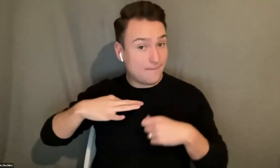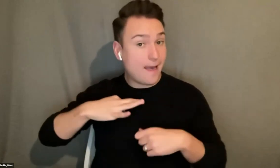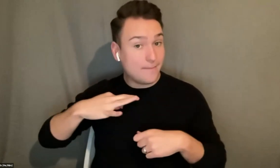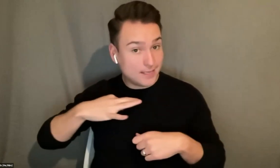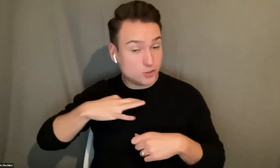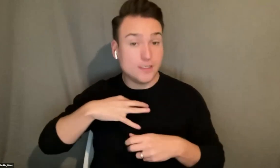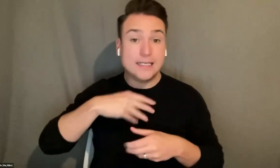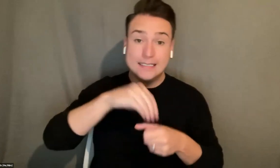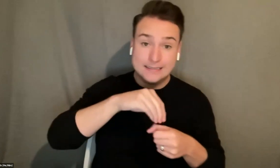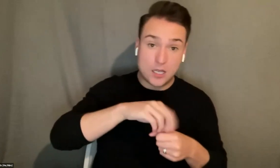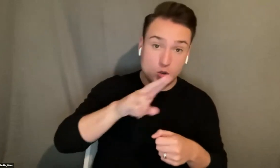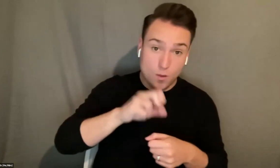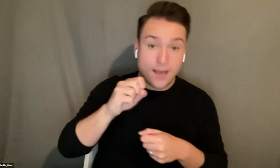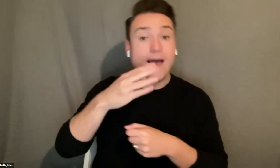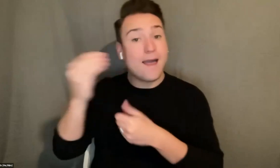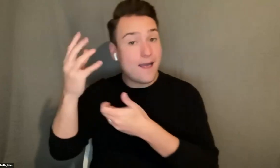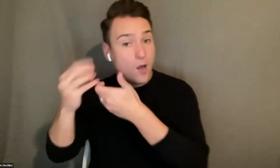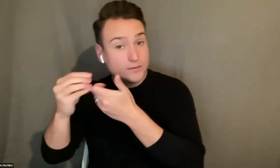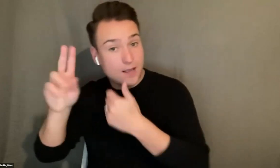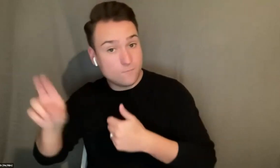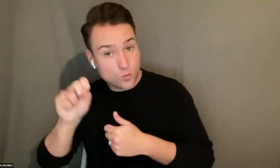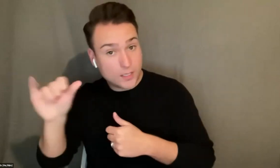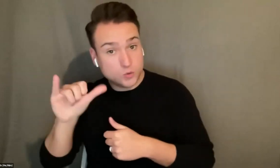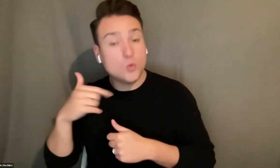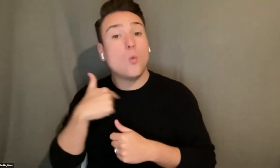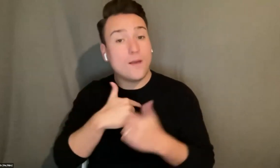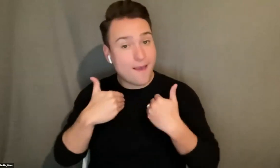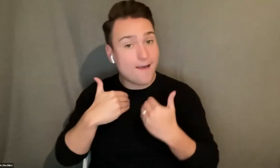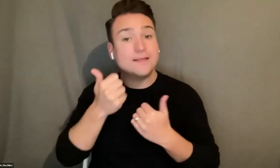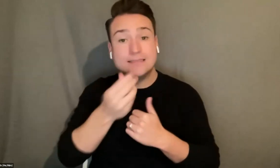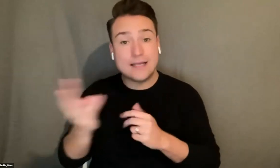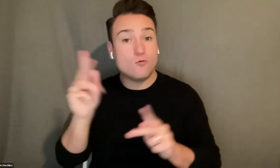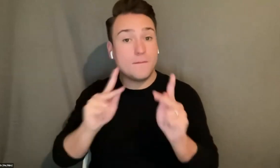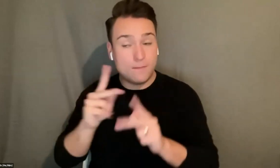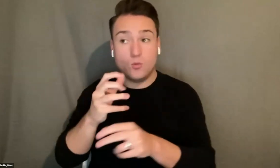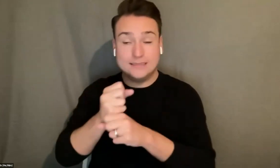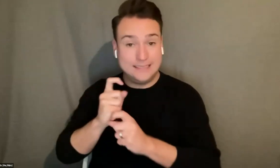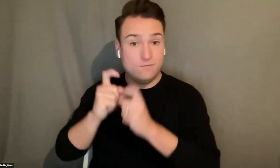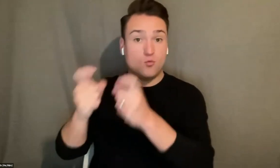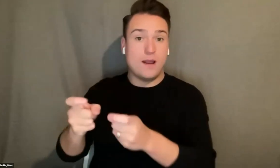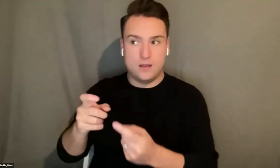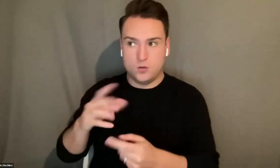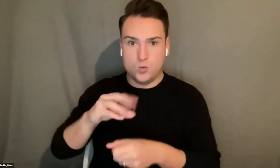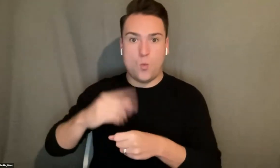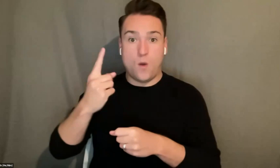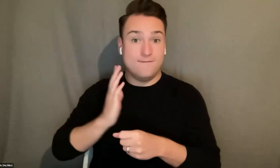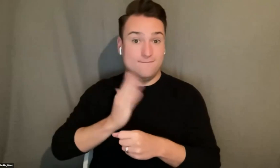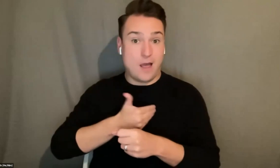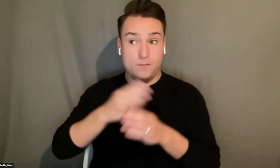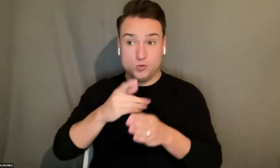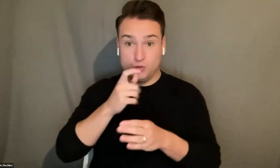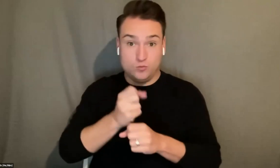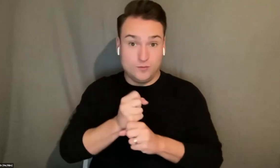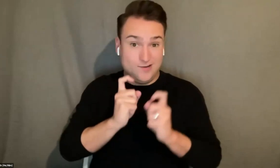inside and outside of the US we have had several folks receive the grant including one of our current grantees Yankee